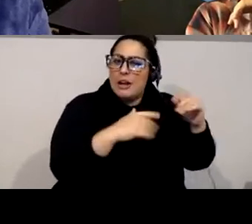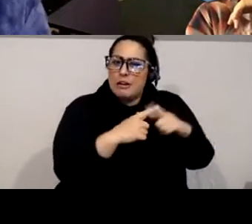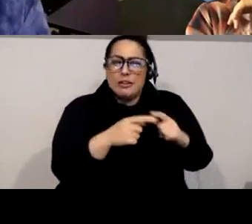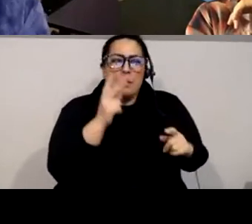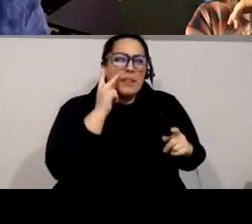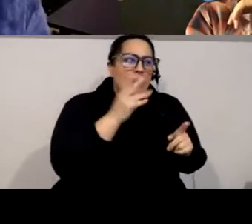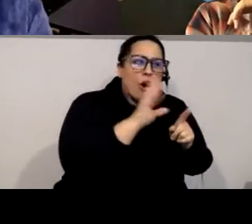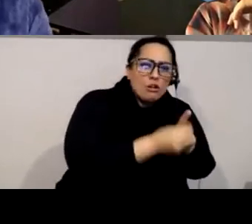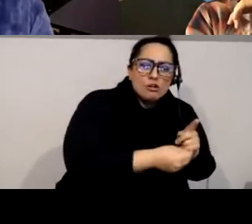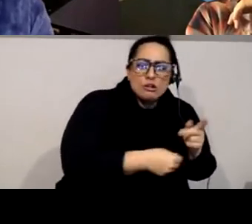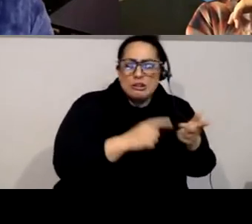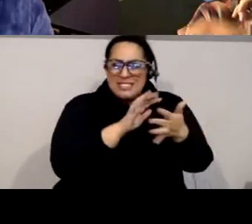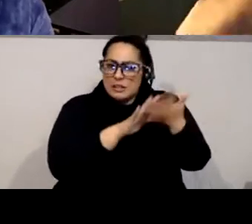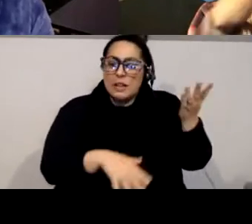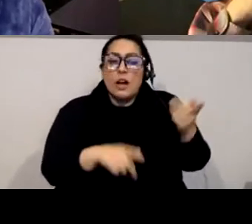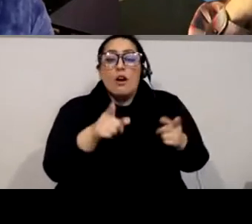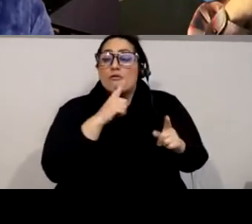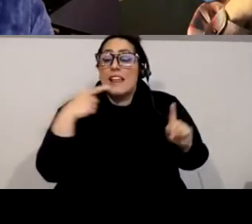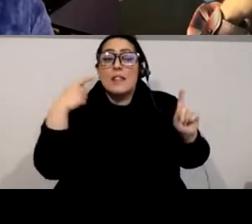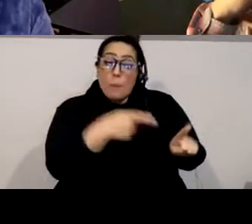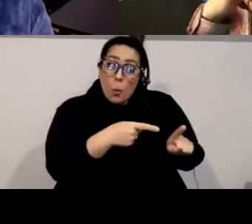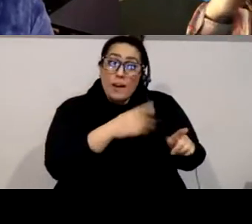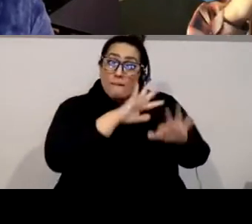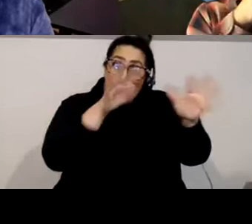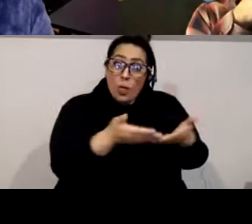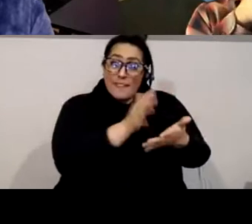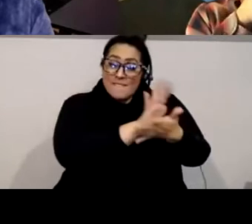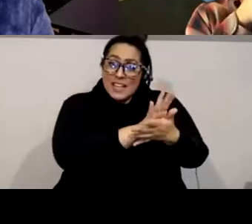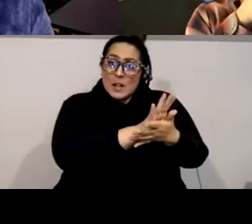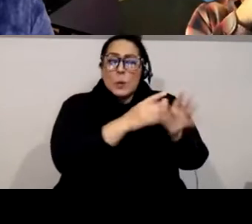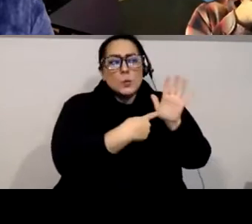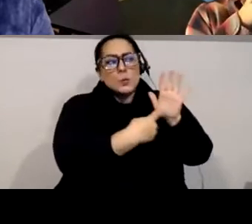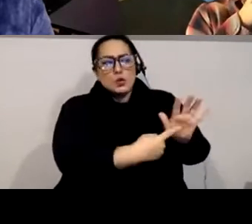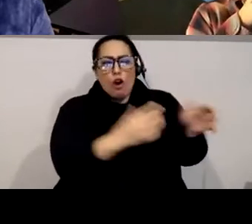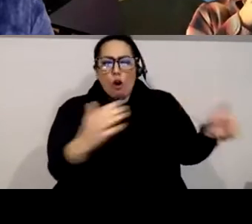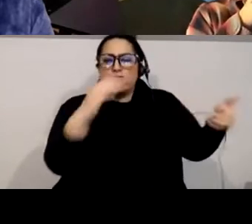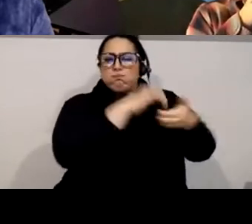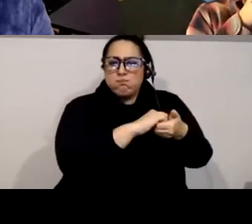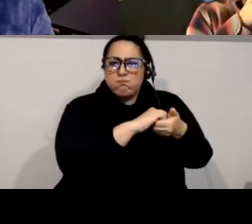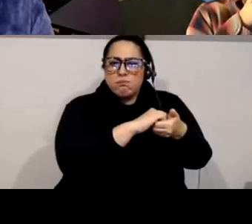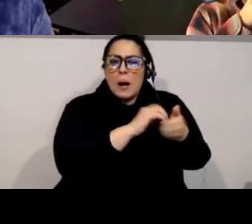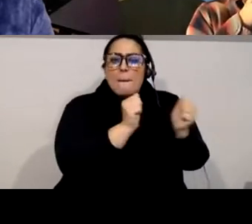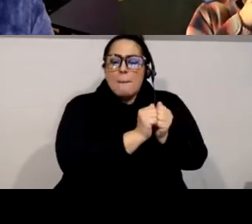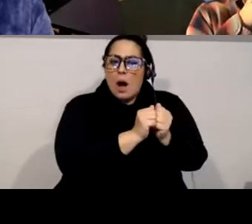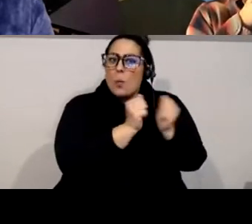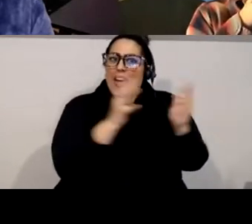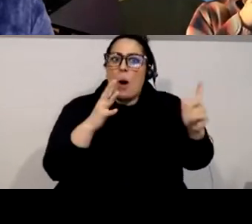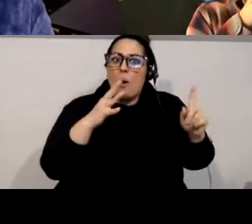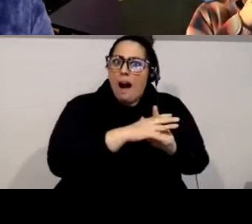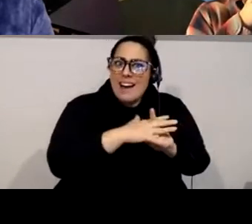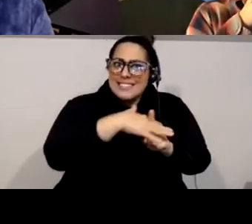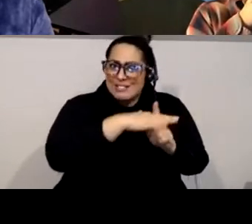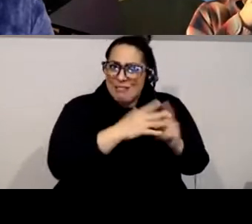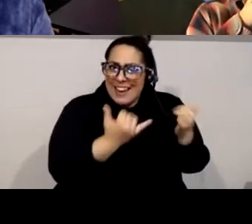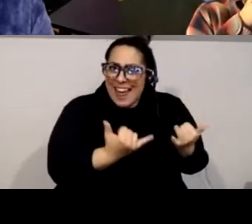in that video to draw allegiances but it's almost as if it's without context especially in this climate in this